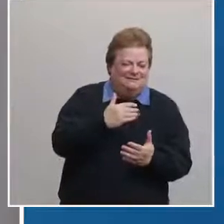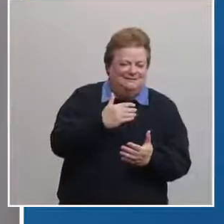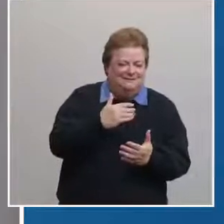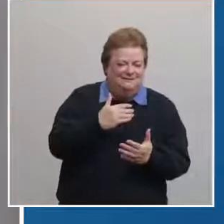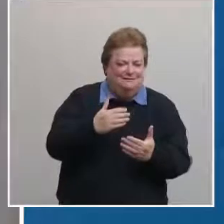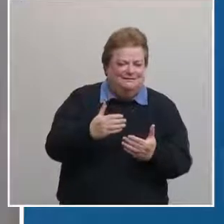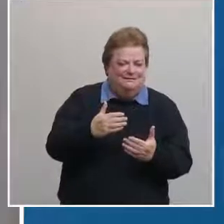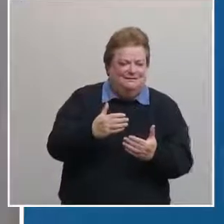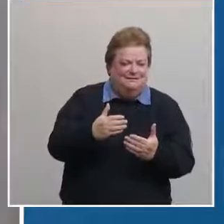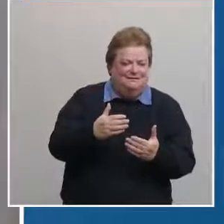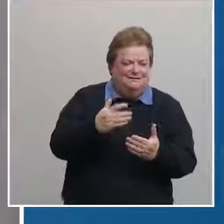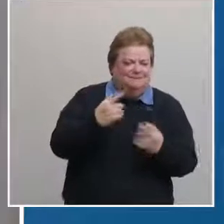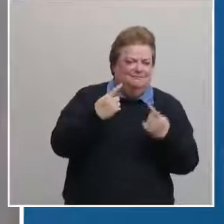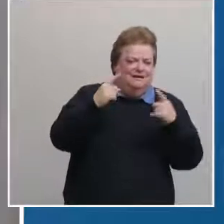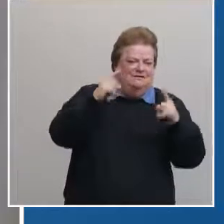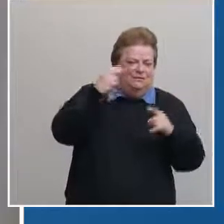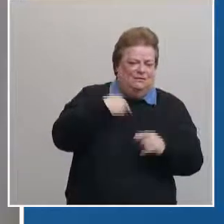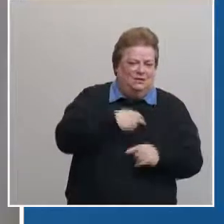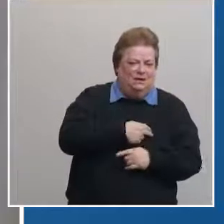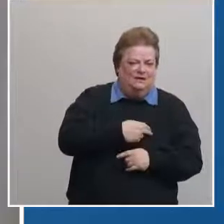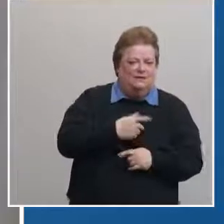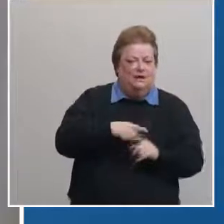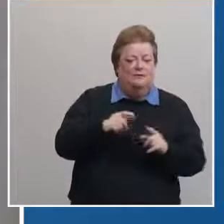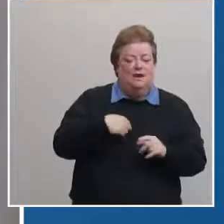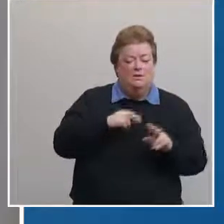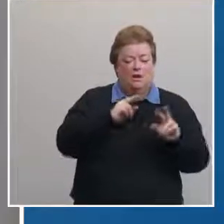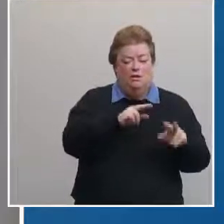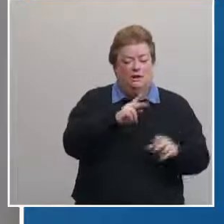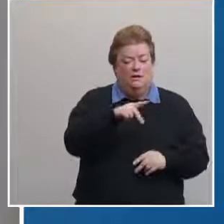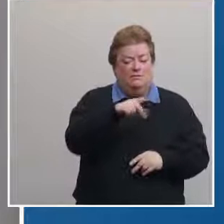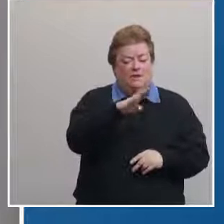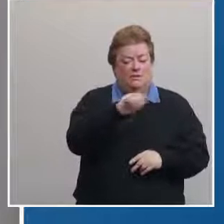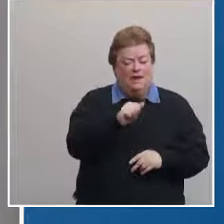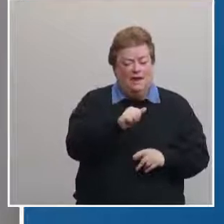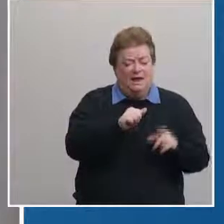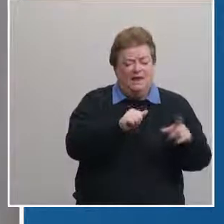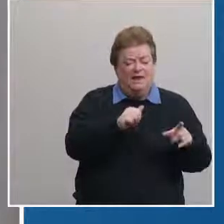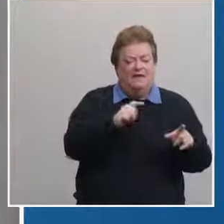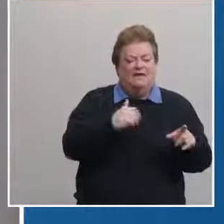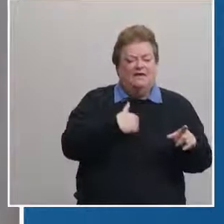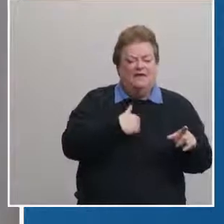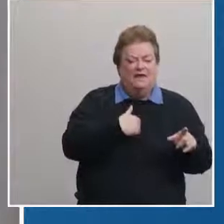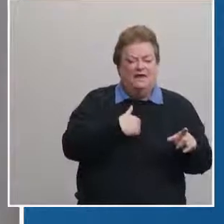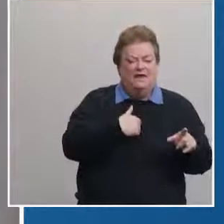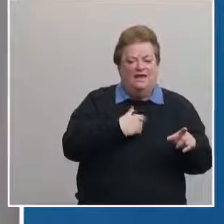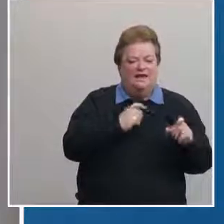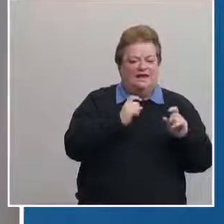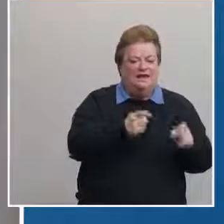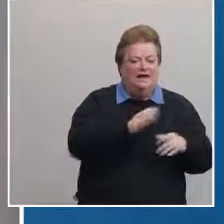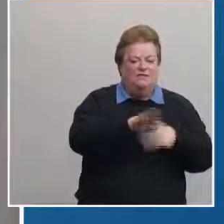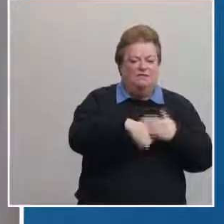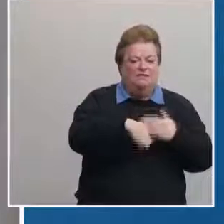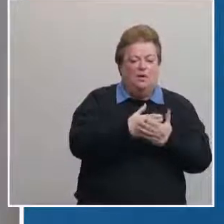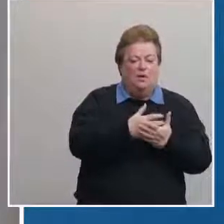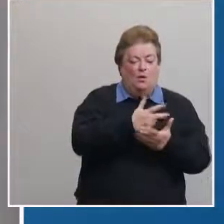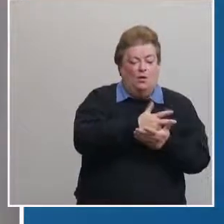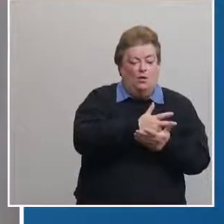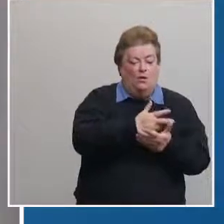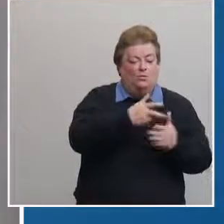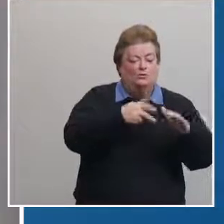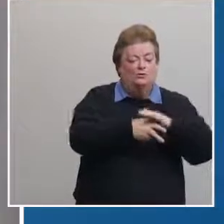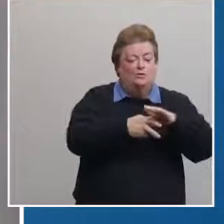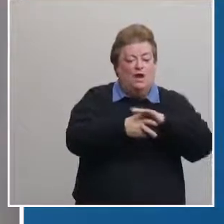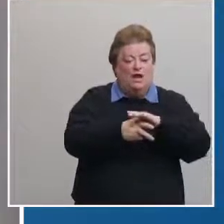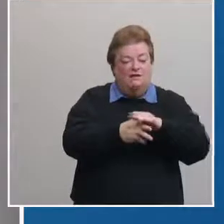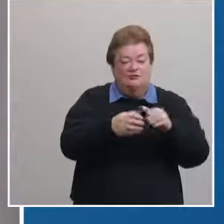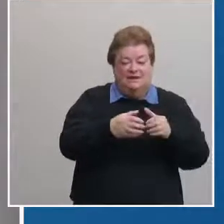for example we're looking at some things like at the pinnacle arena they have allocated the whole garage adjacent to the building